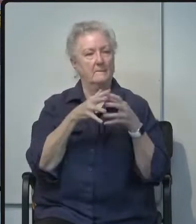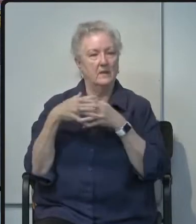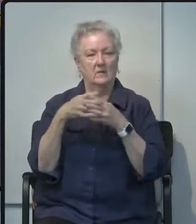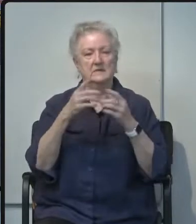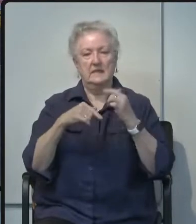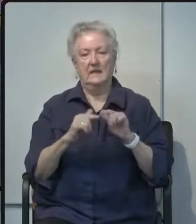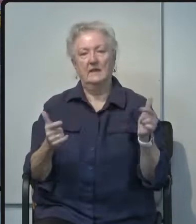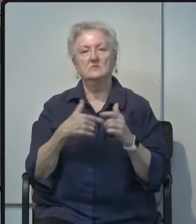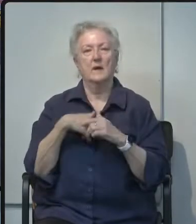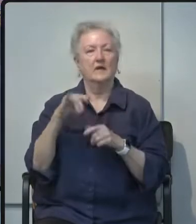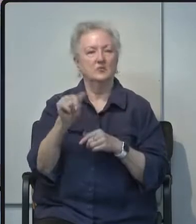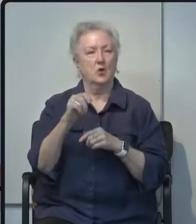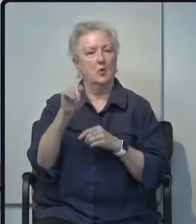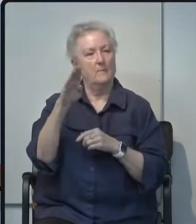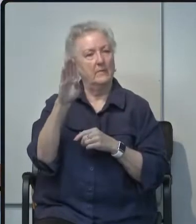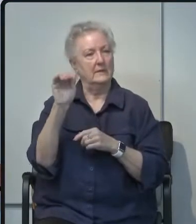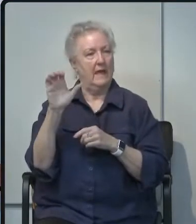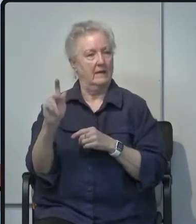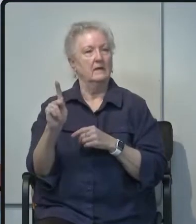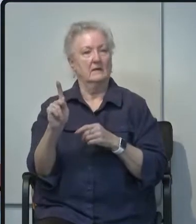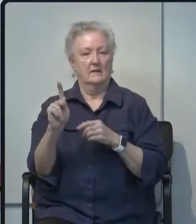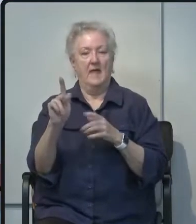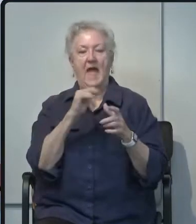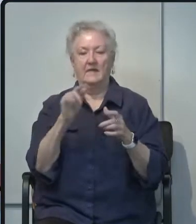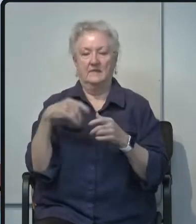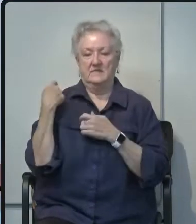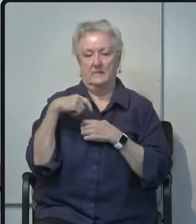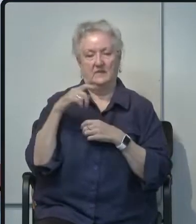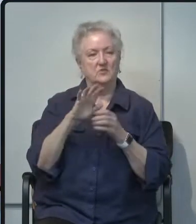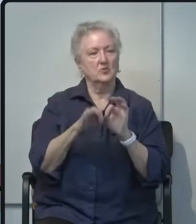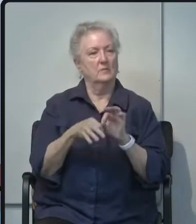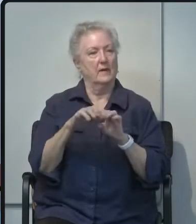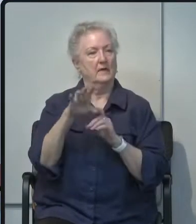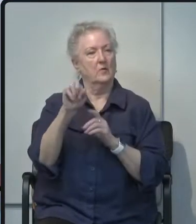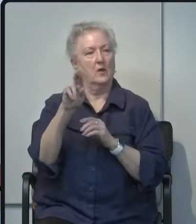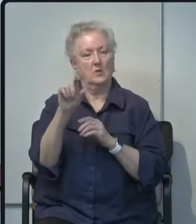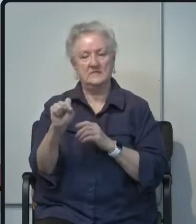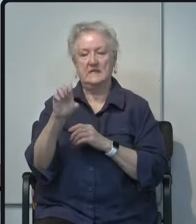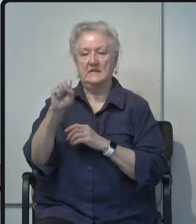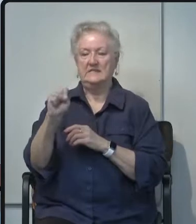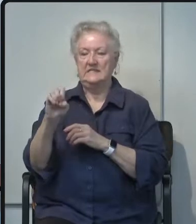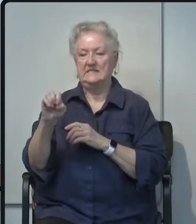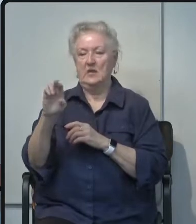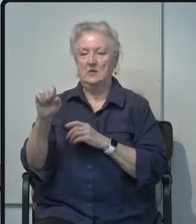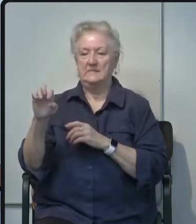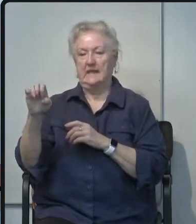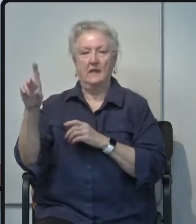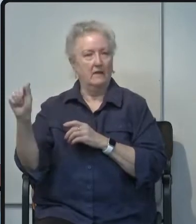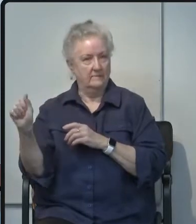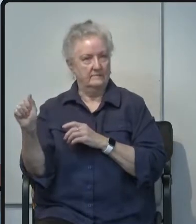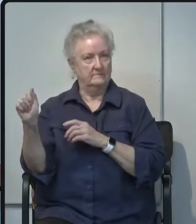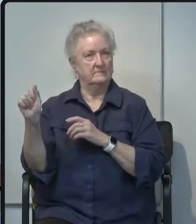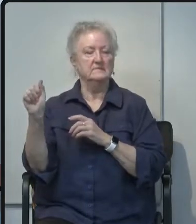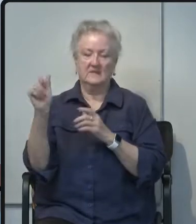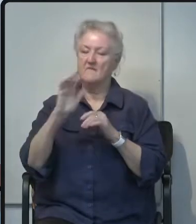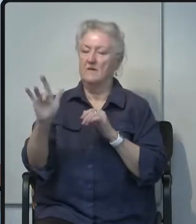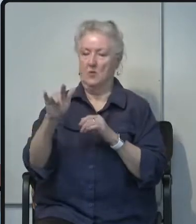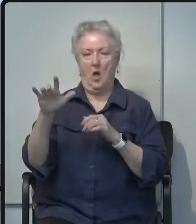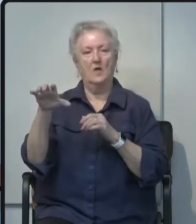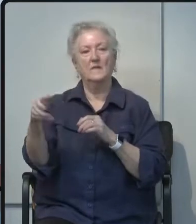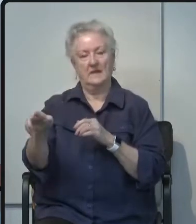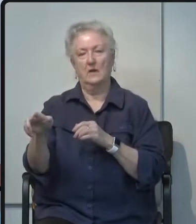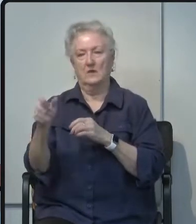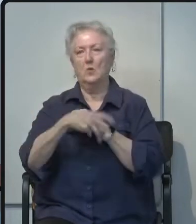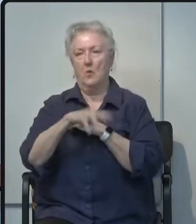and a Spanish language interpretation by Carlos Saraceta is available on the county's website and the YouTube